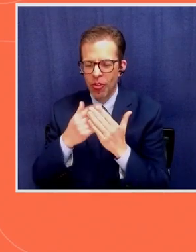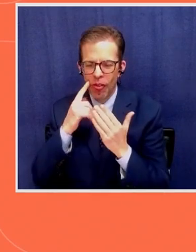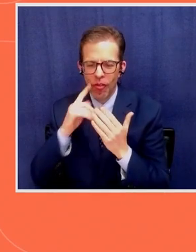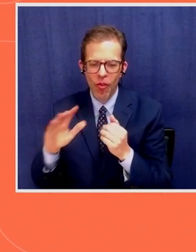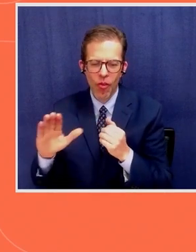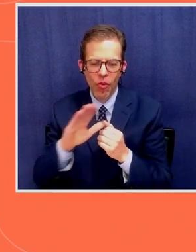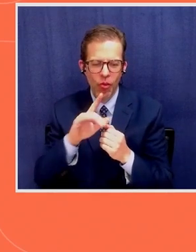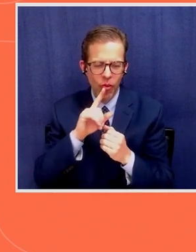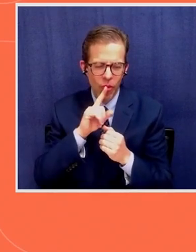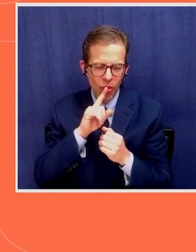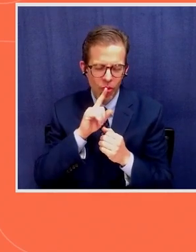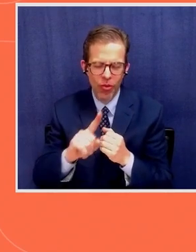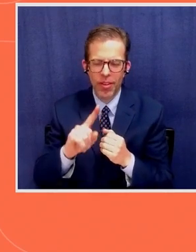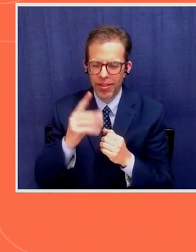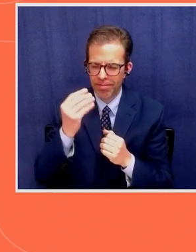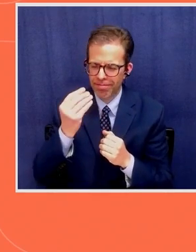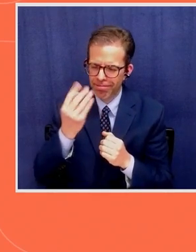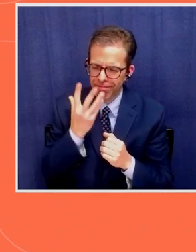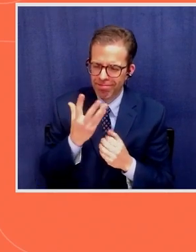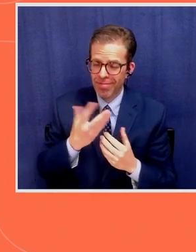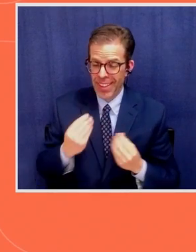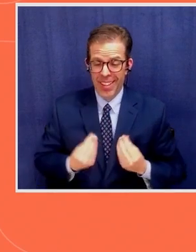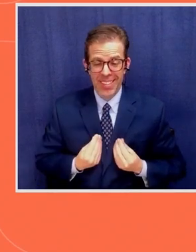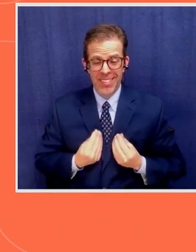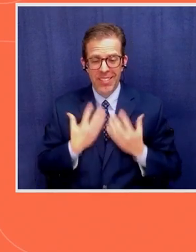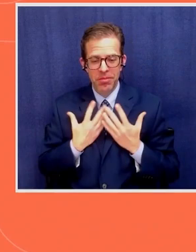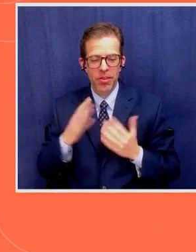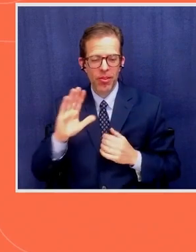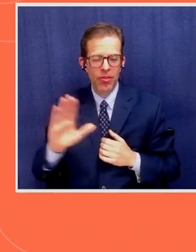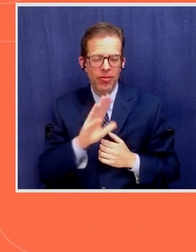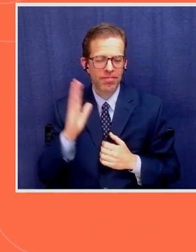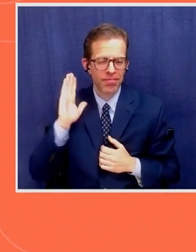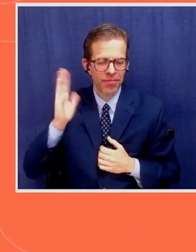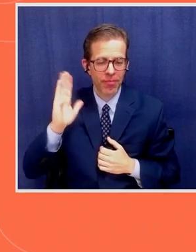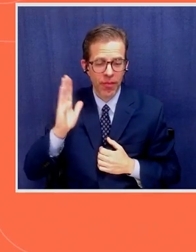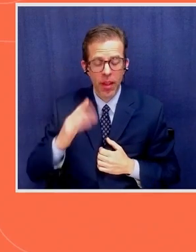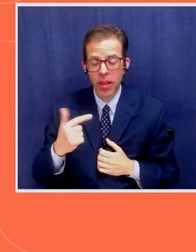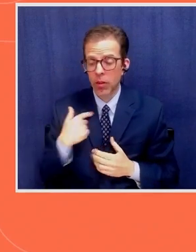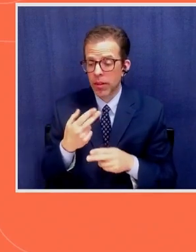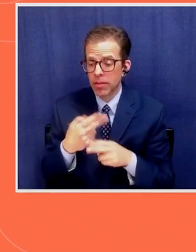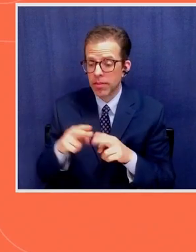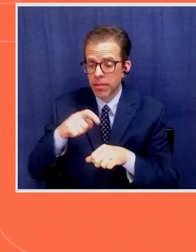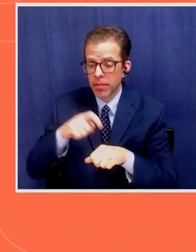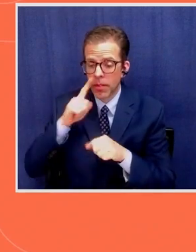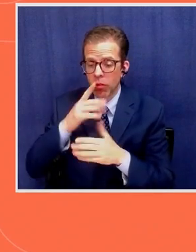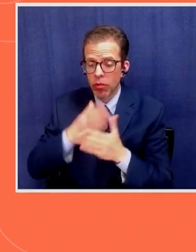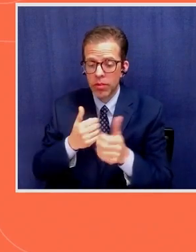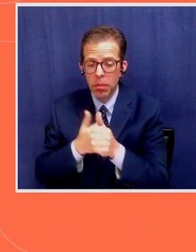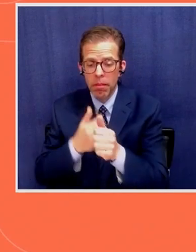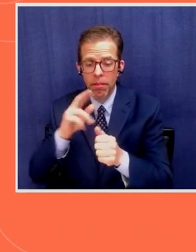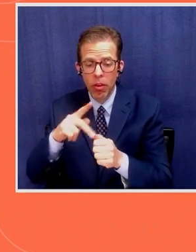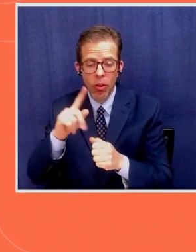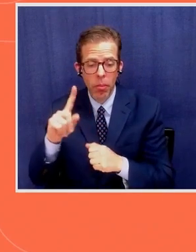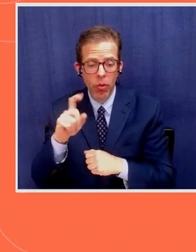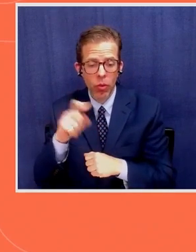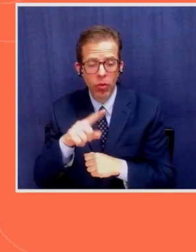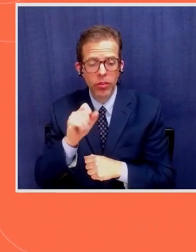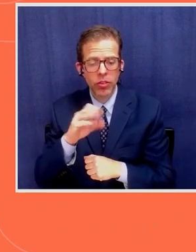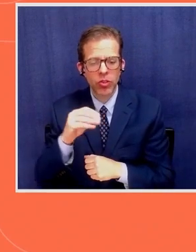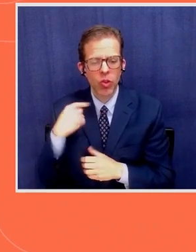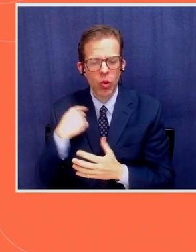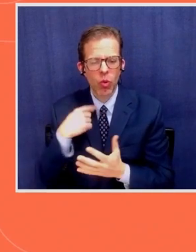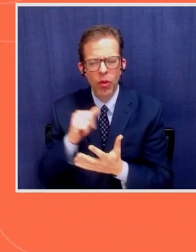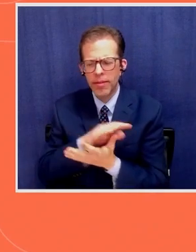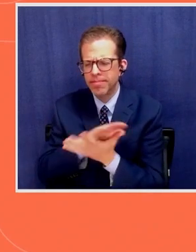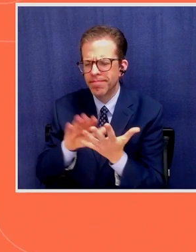informative and inspiring presentations. We have a few minutes for some follow-up questions, and so we can add to your remarks. Thanks.